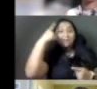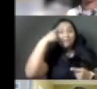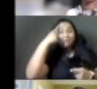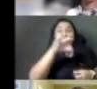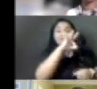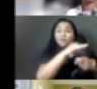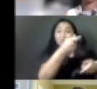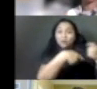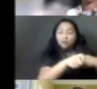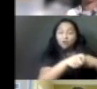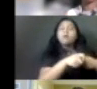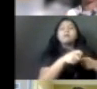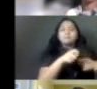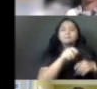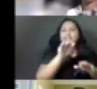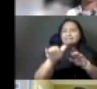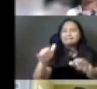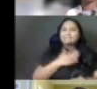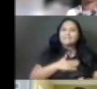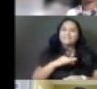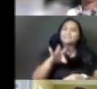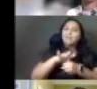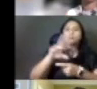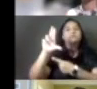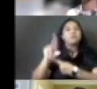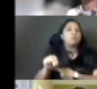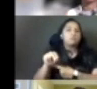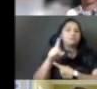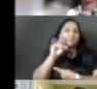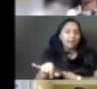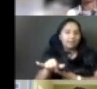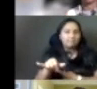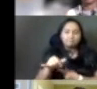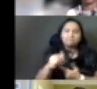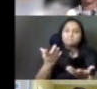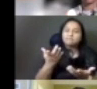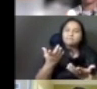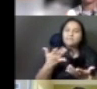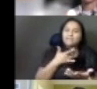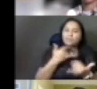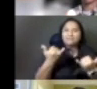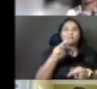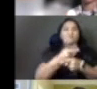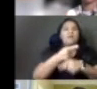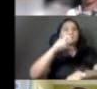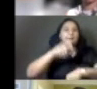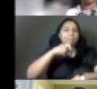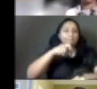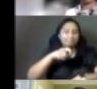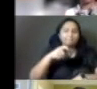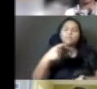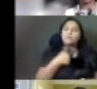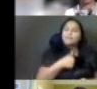ask them to vote no on the recall is right on time. We feel like we can move these 100,000 voters to the